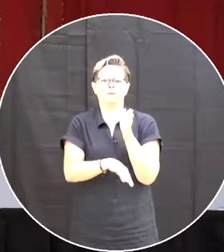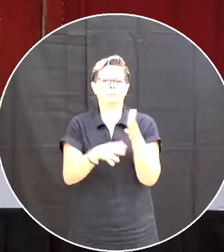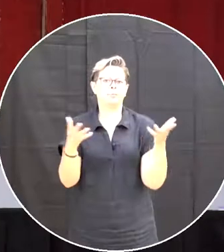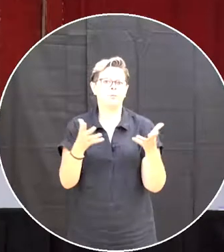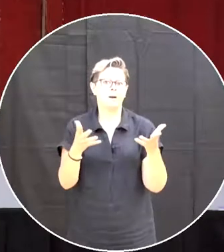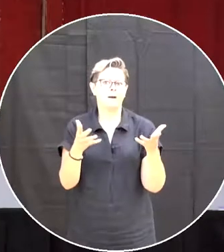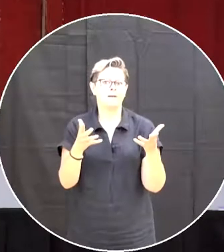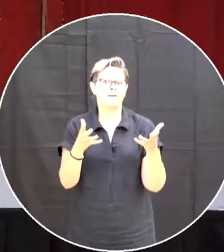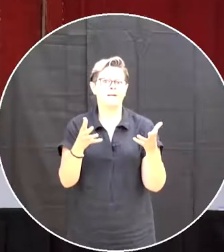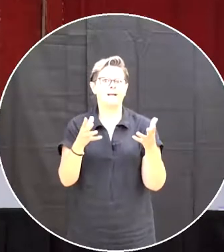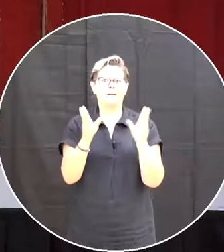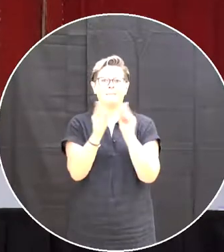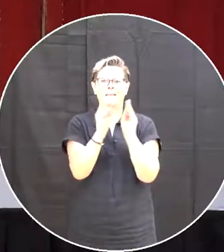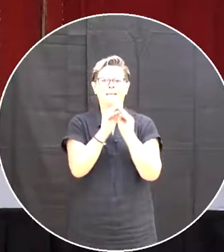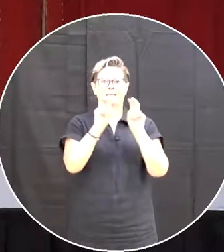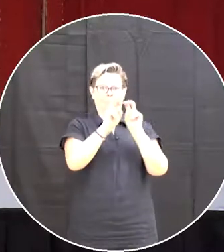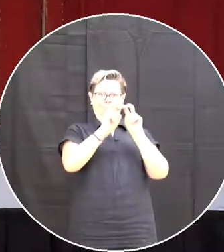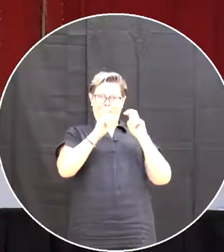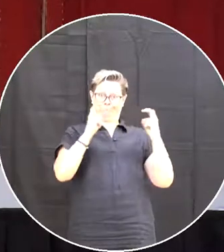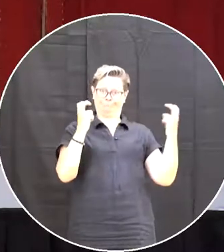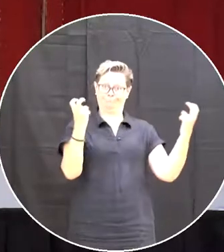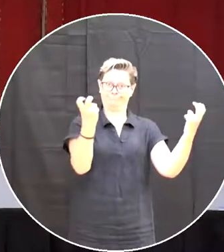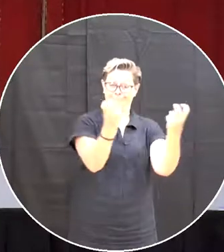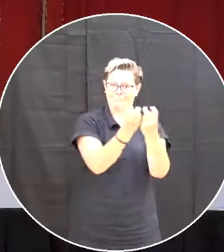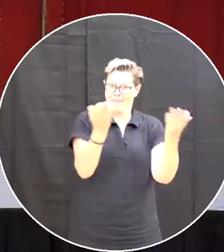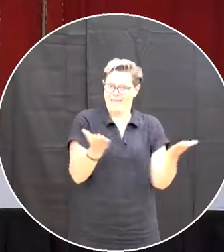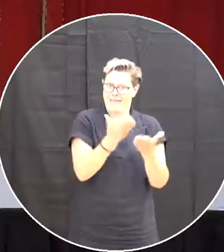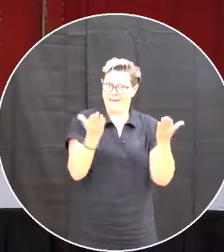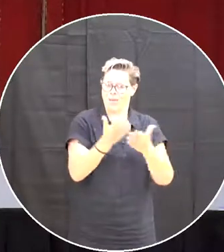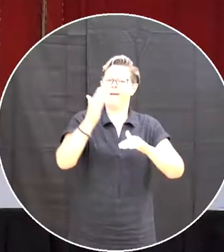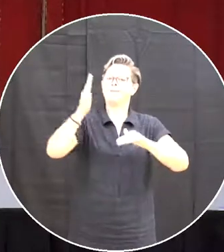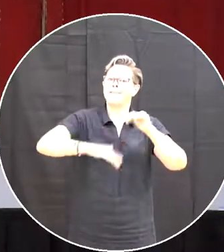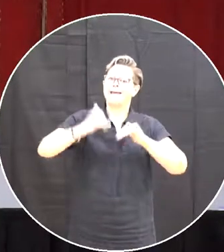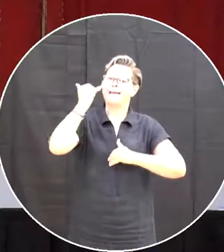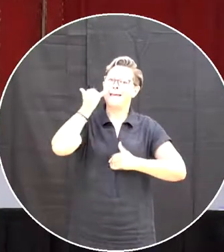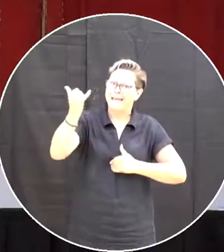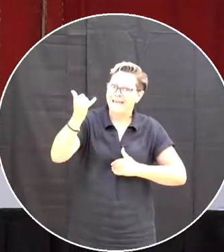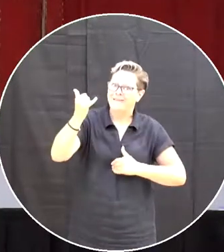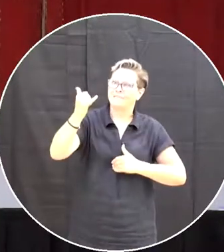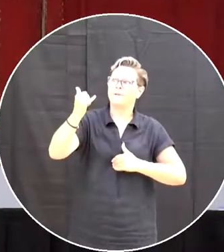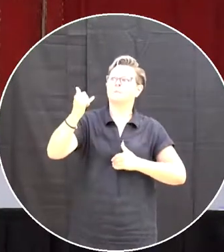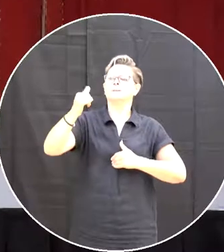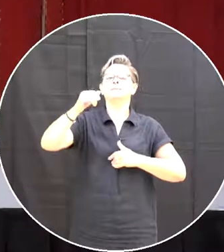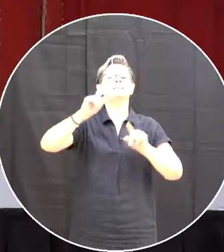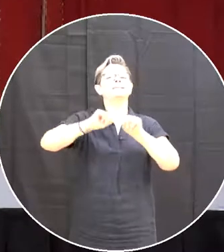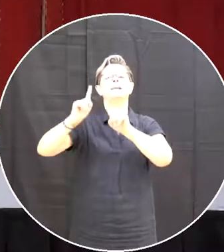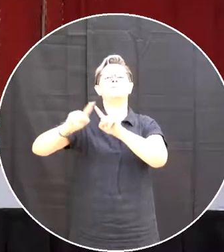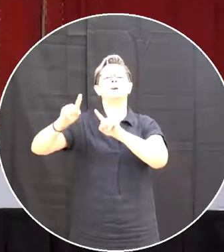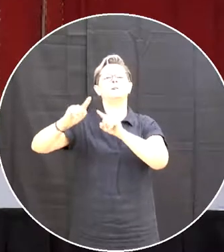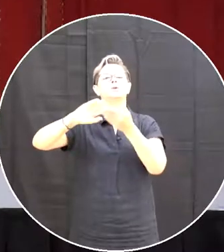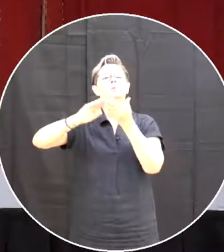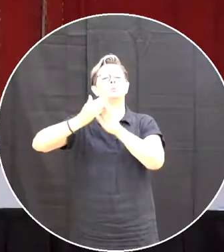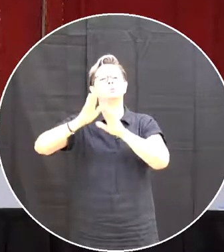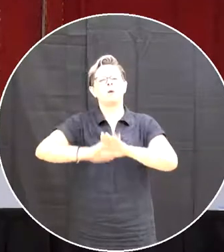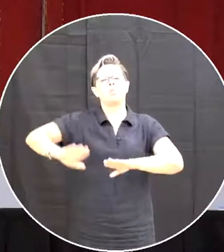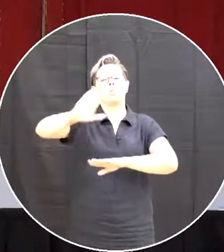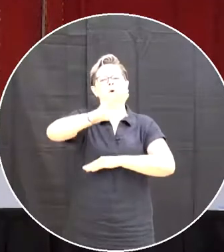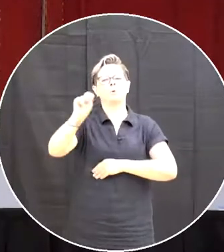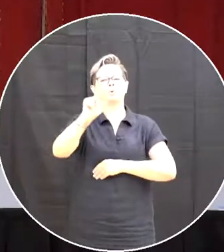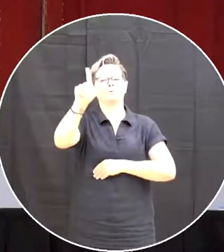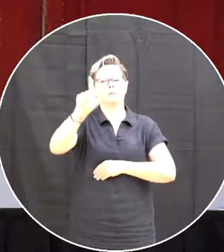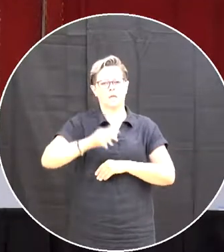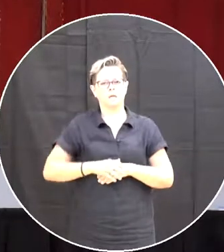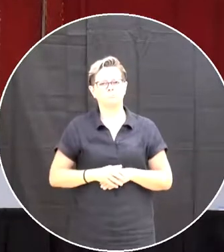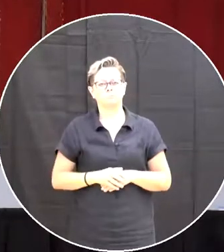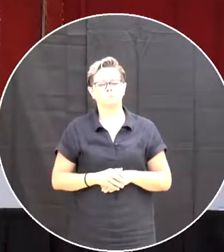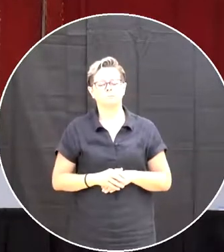face-to-face meetings here than it would be to move move it throughout the province so you know i think